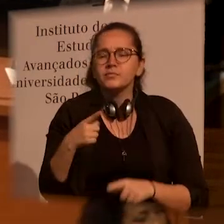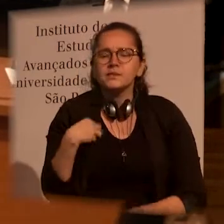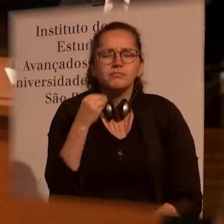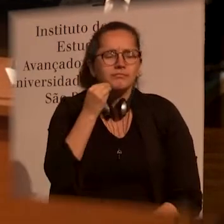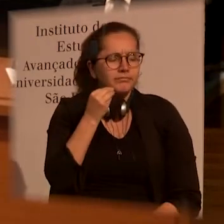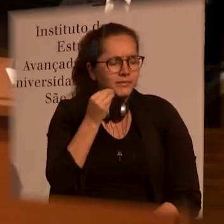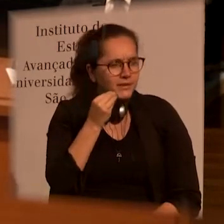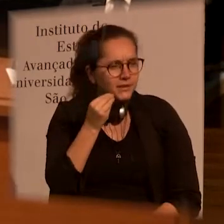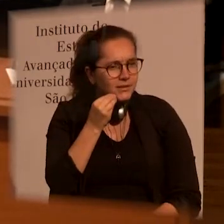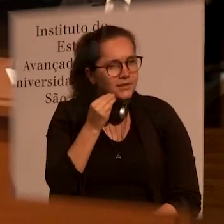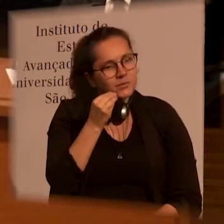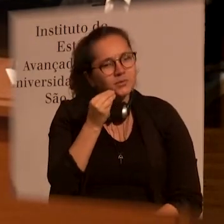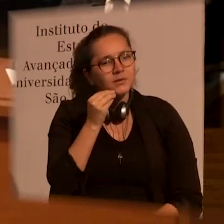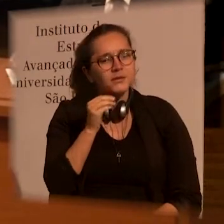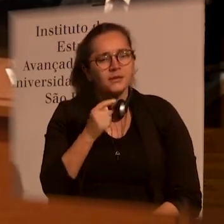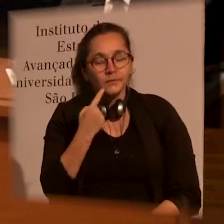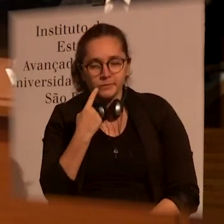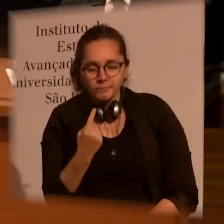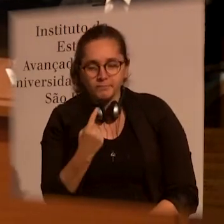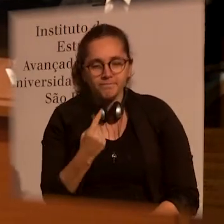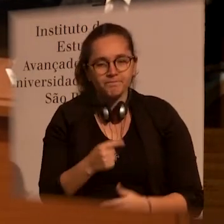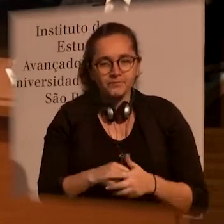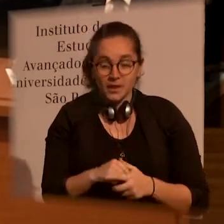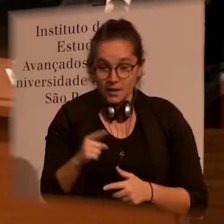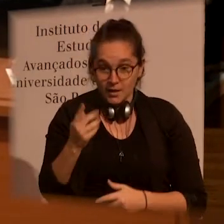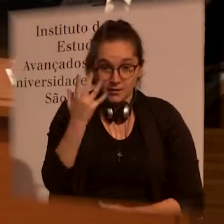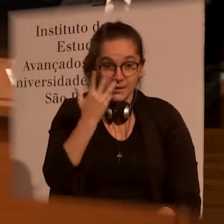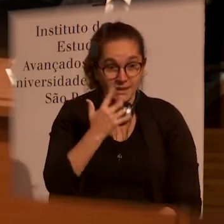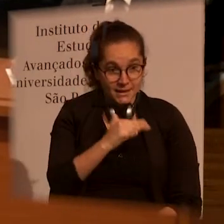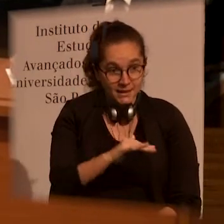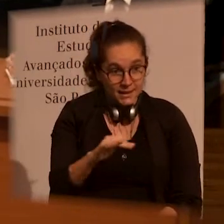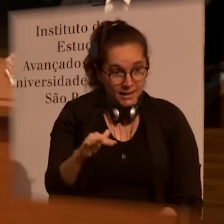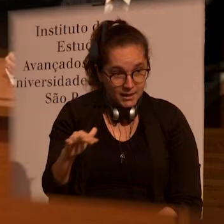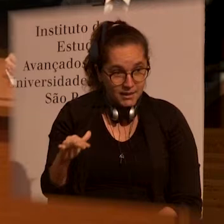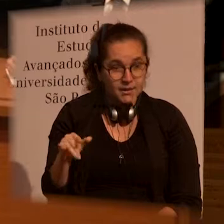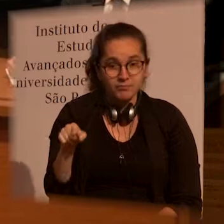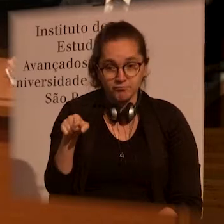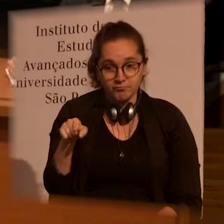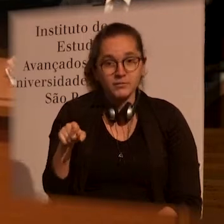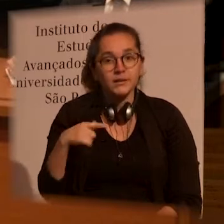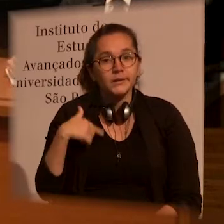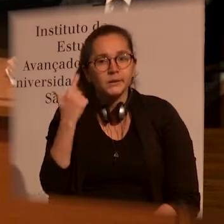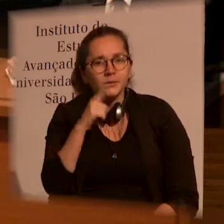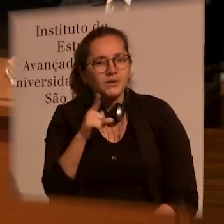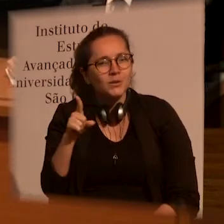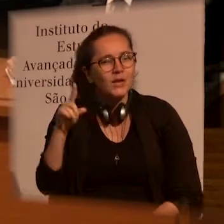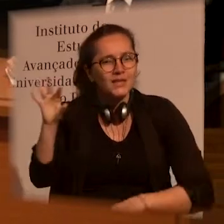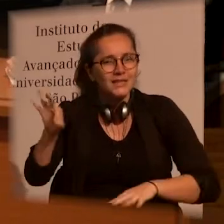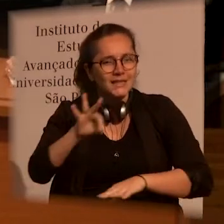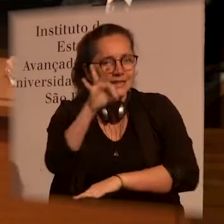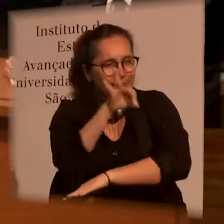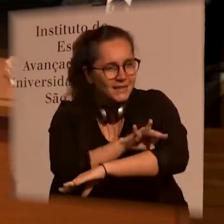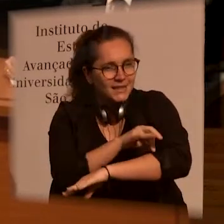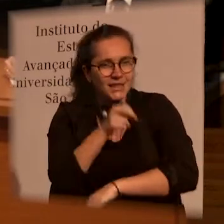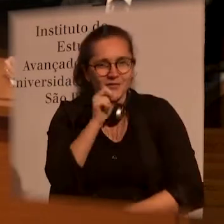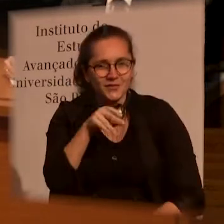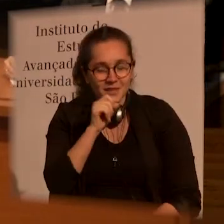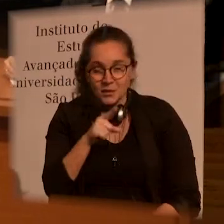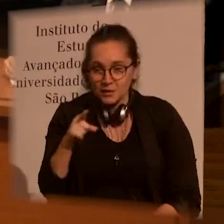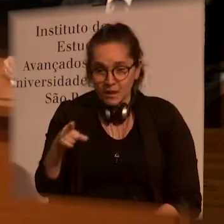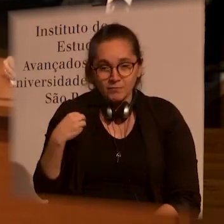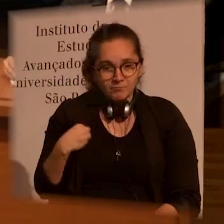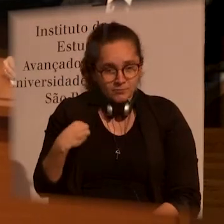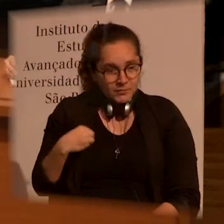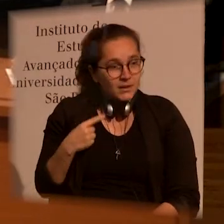applications for the children,